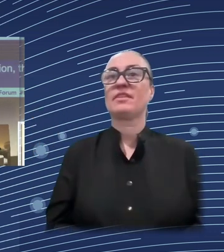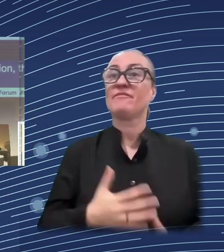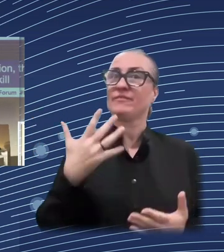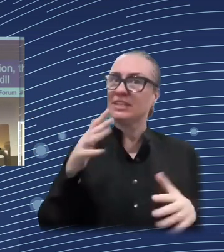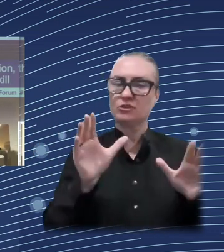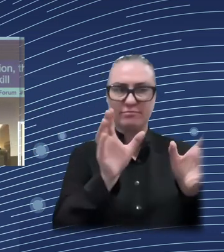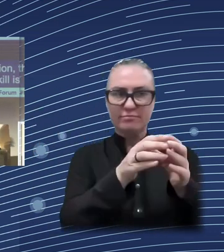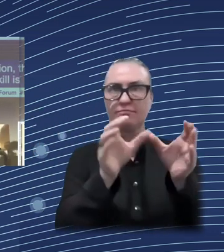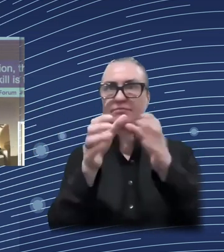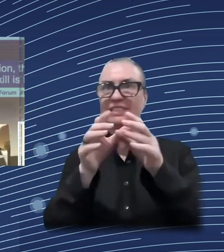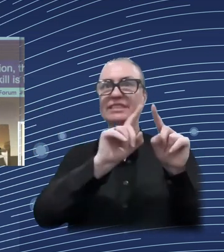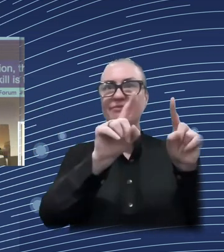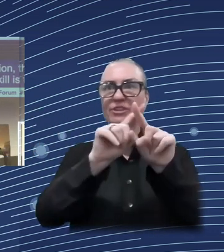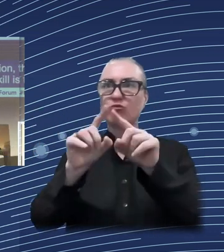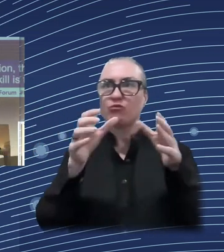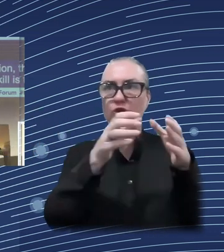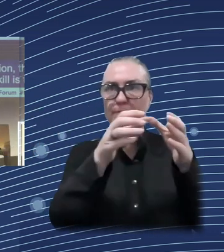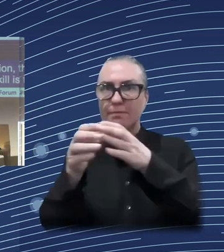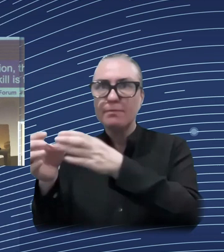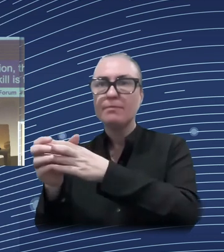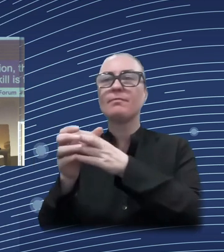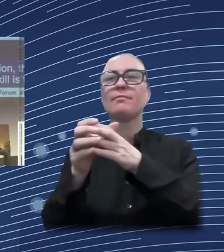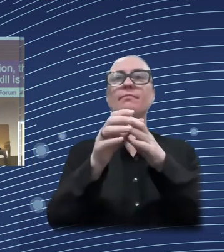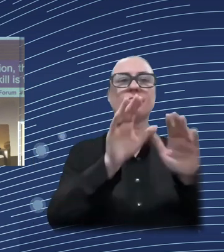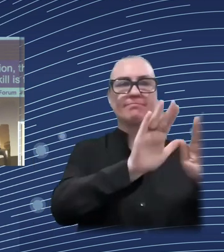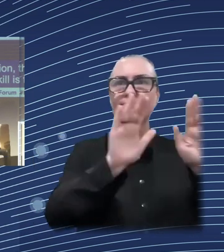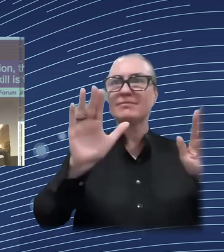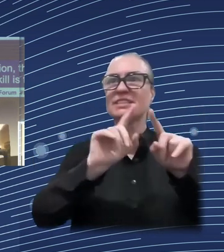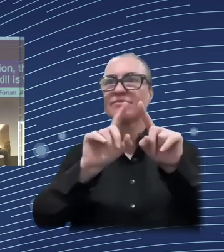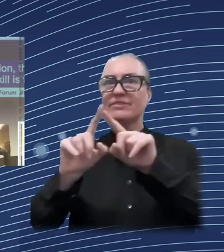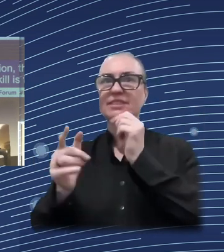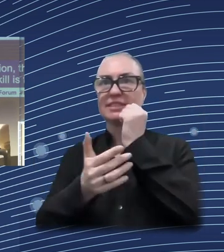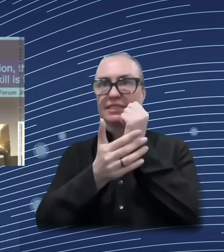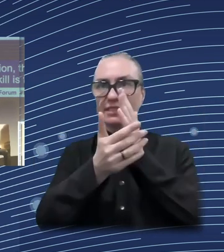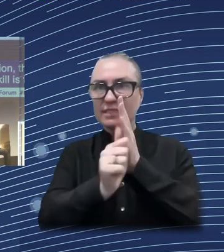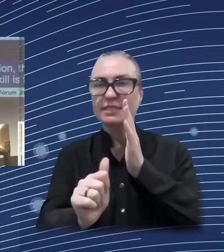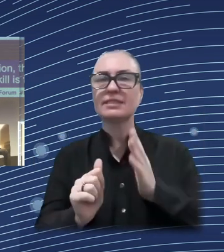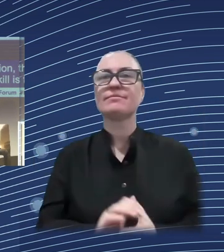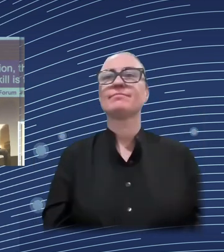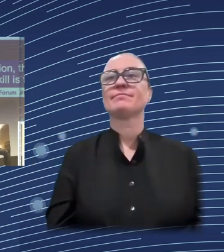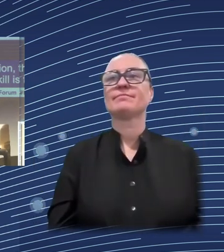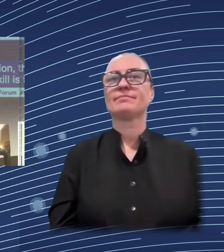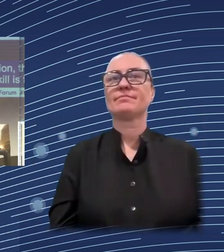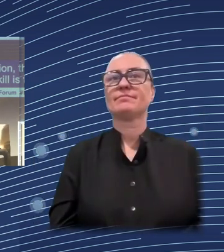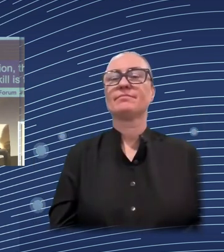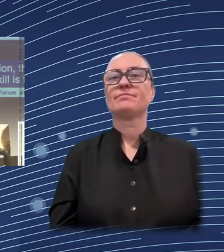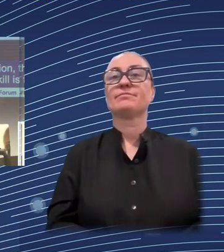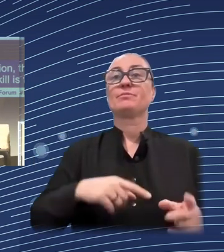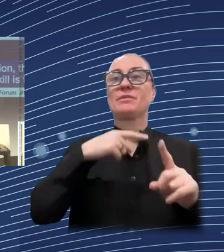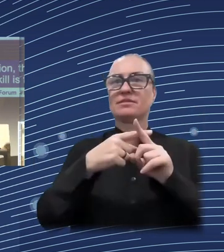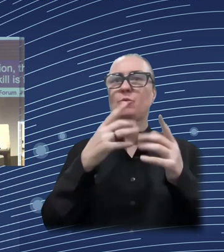also some increase, but the medium skill will be, let's say, less favored by those evolution.